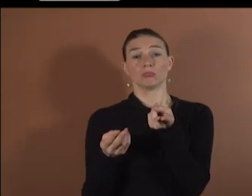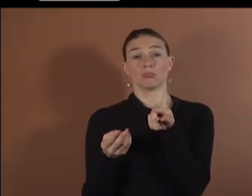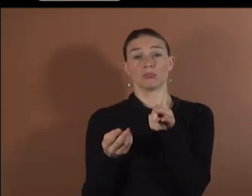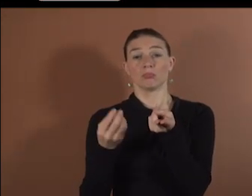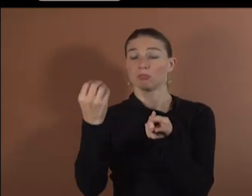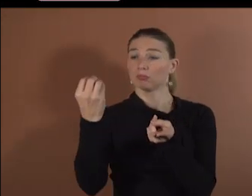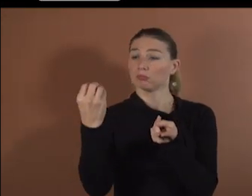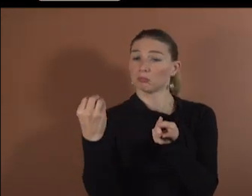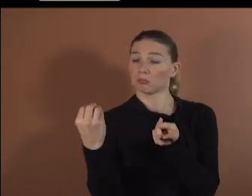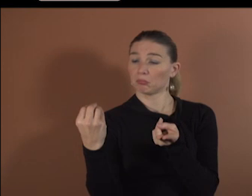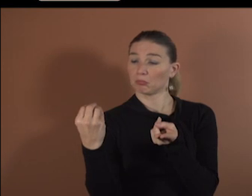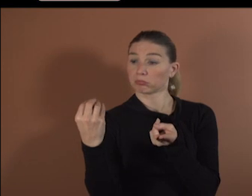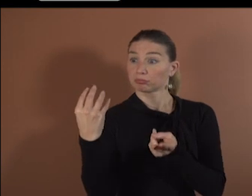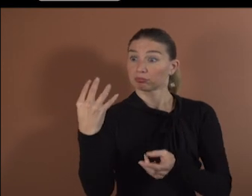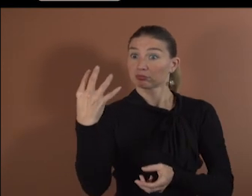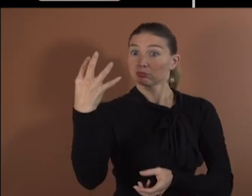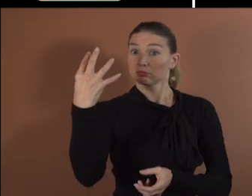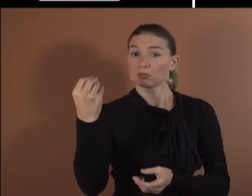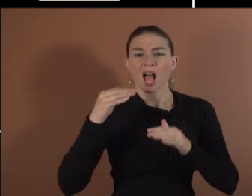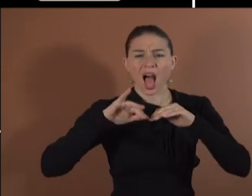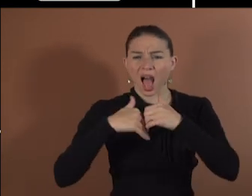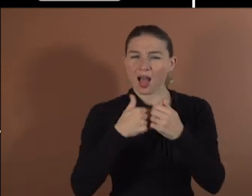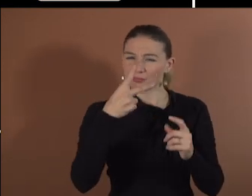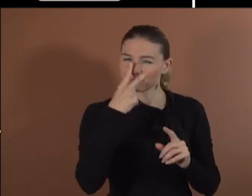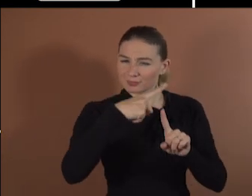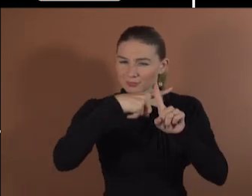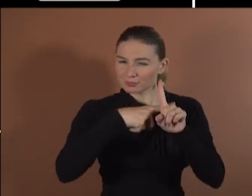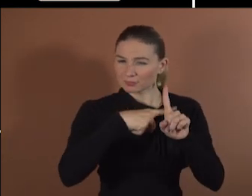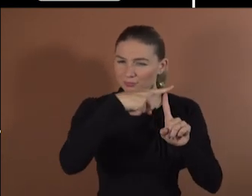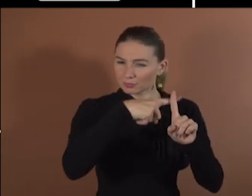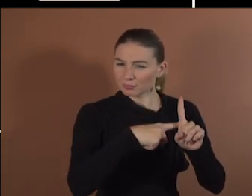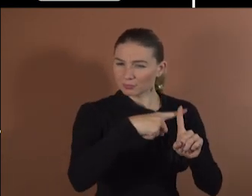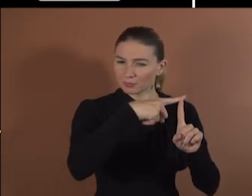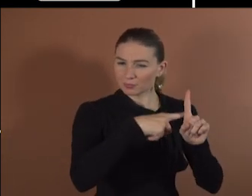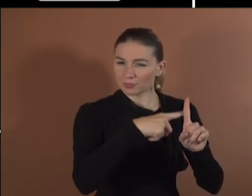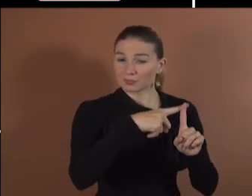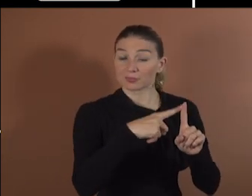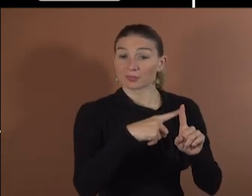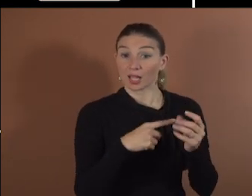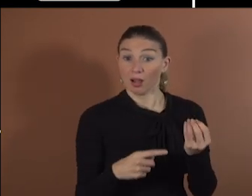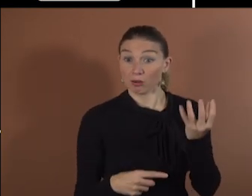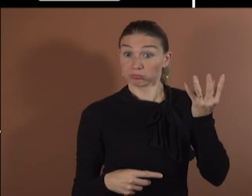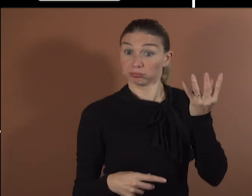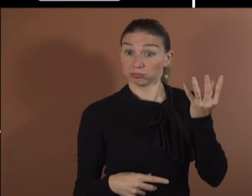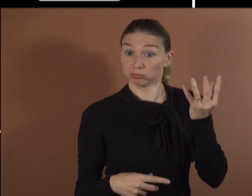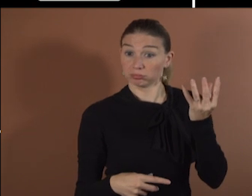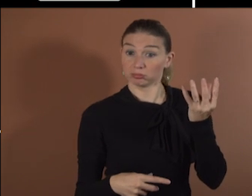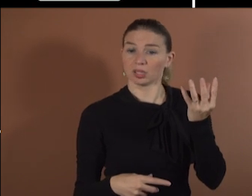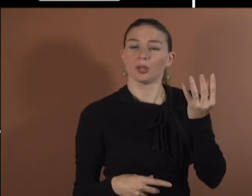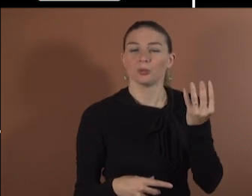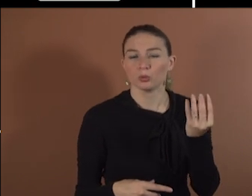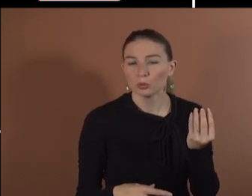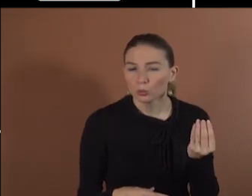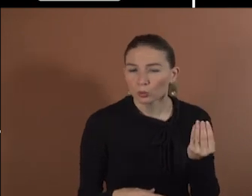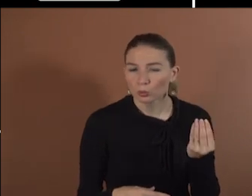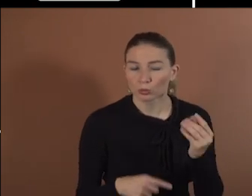the activity and he will see this in the thermometer, it goes up. Since the subject gets this picture in the scanner, he